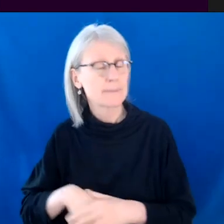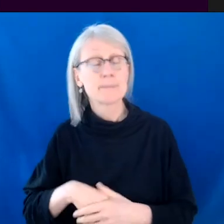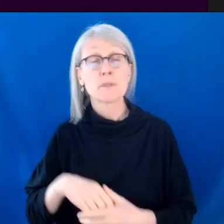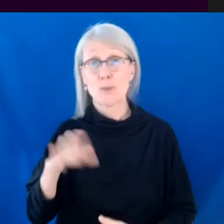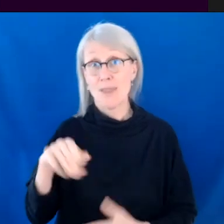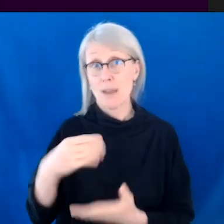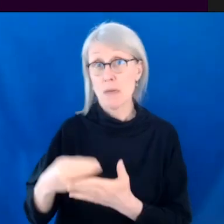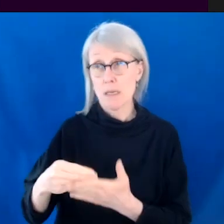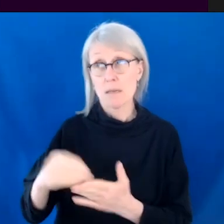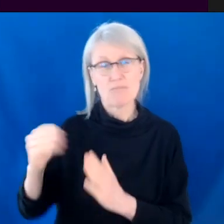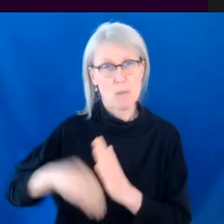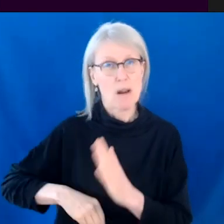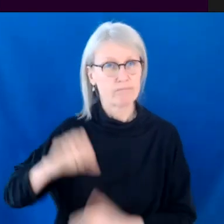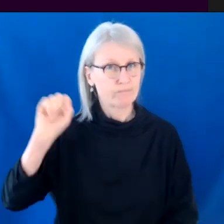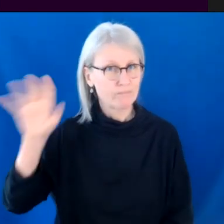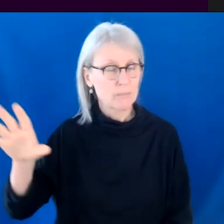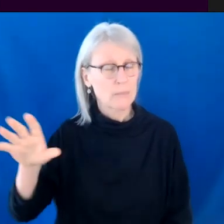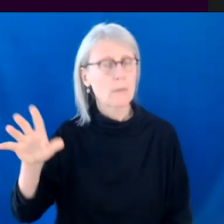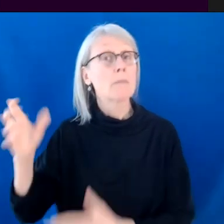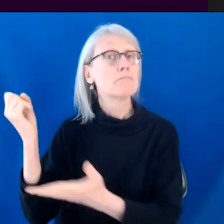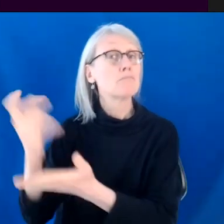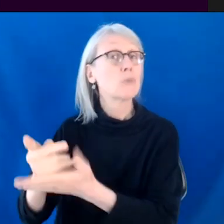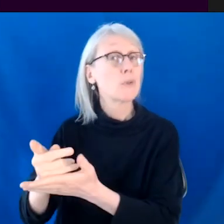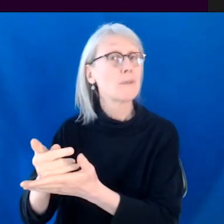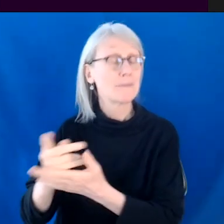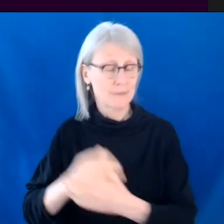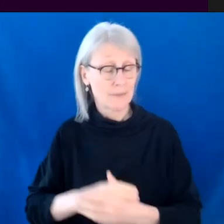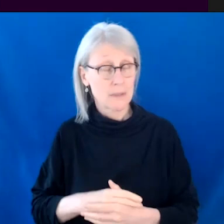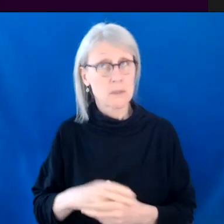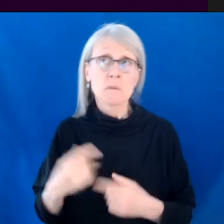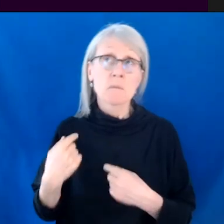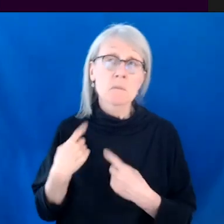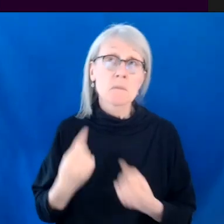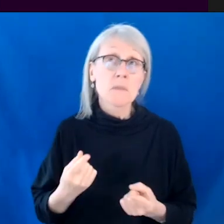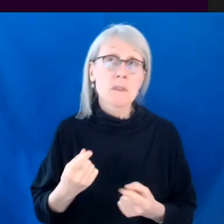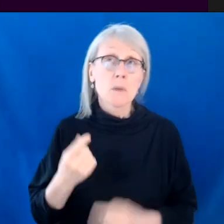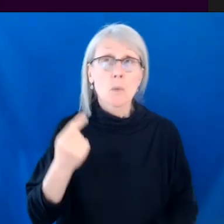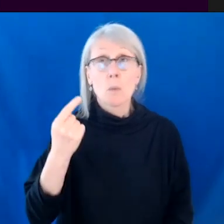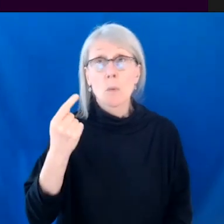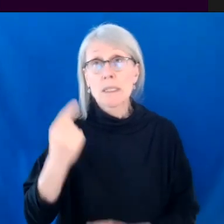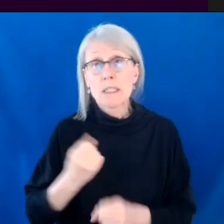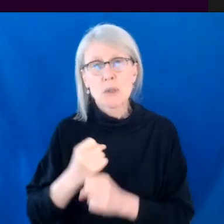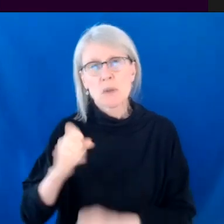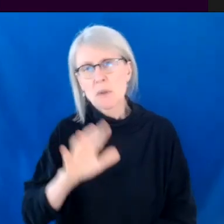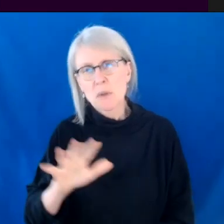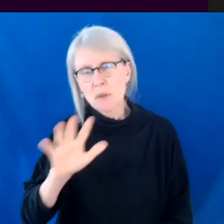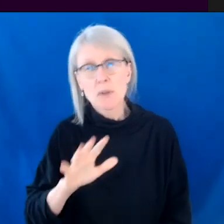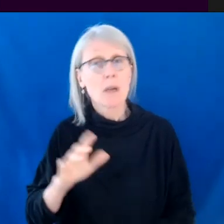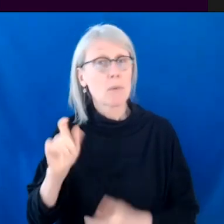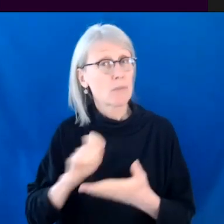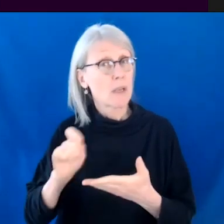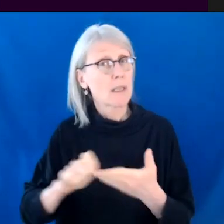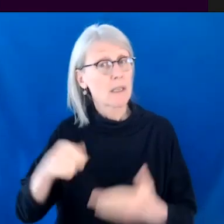that grant, um, and I got it. And so for the last year or so, I've been writing a pilot